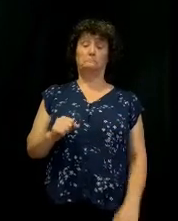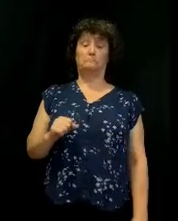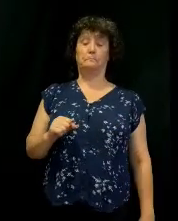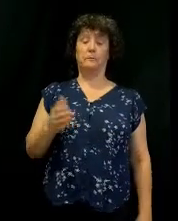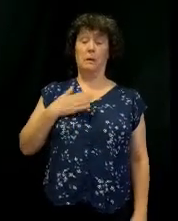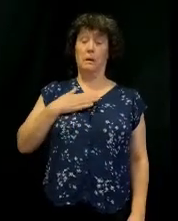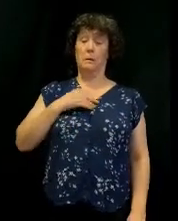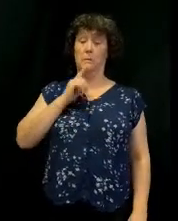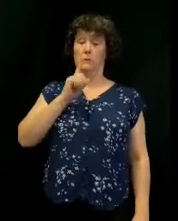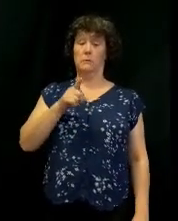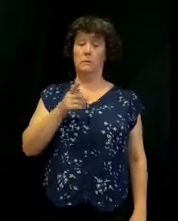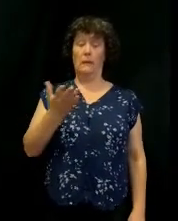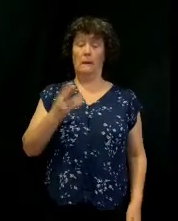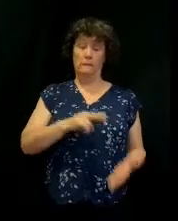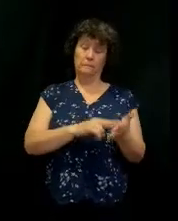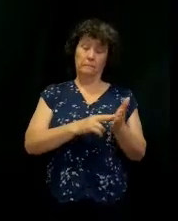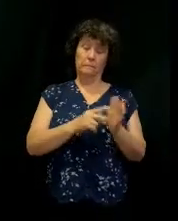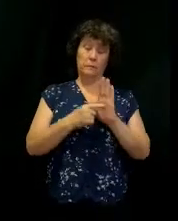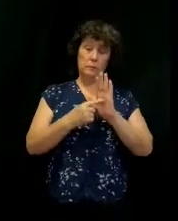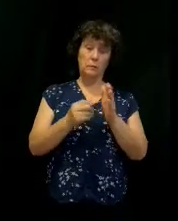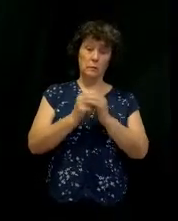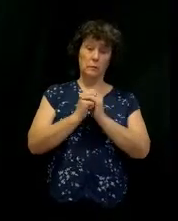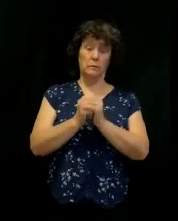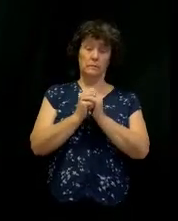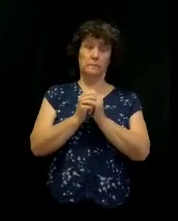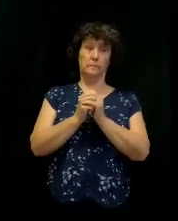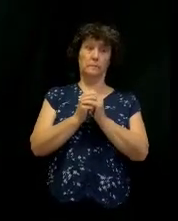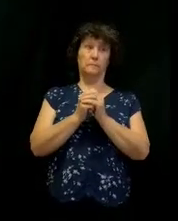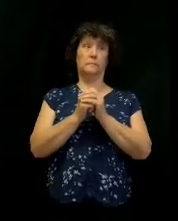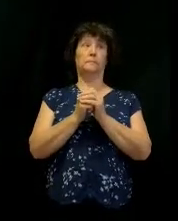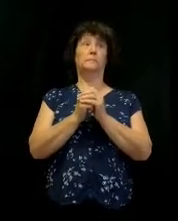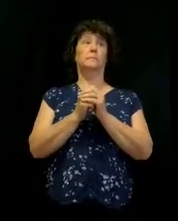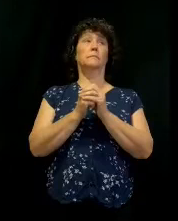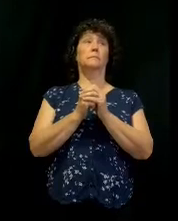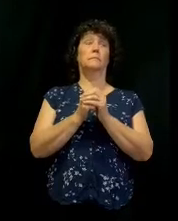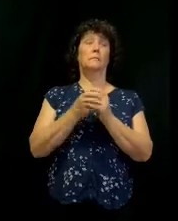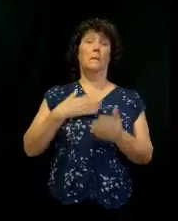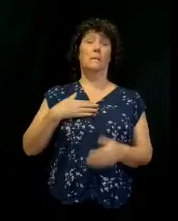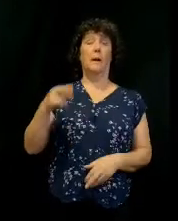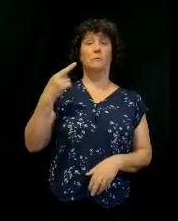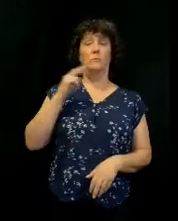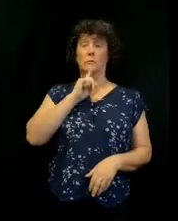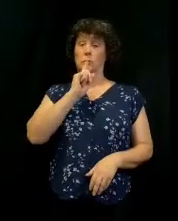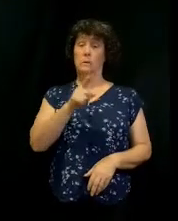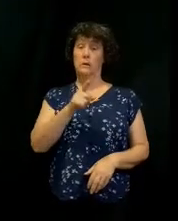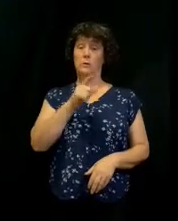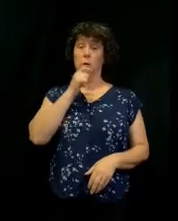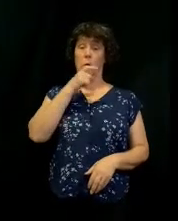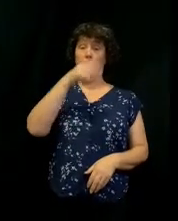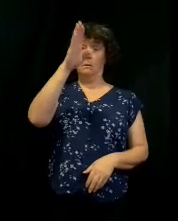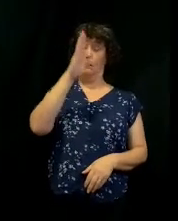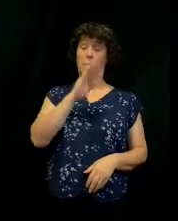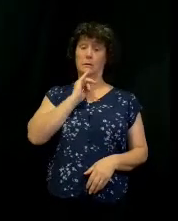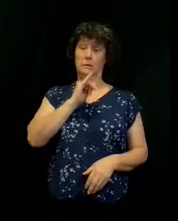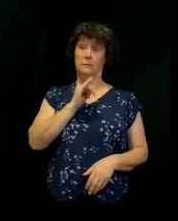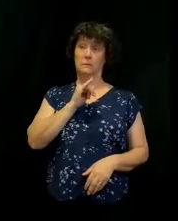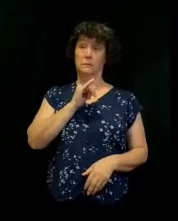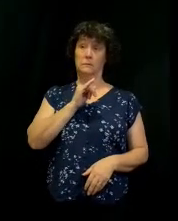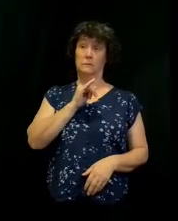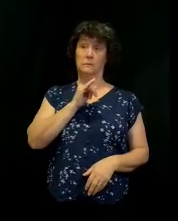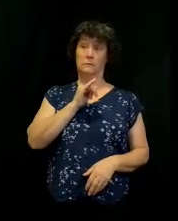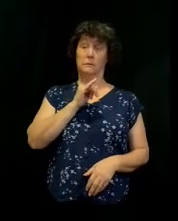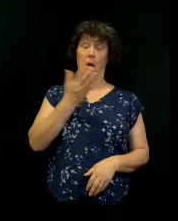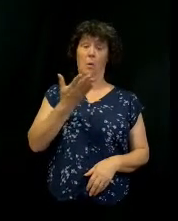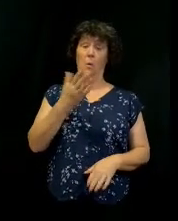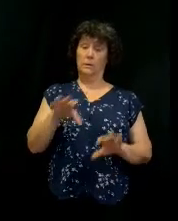It's what it is. It's what worship is. It's my response to who God is and